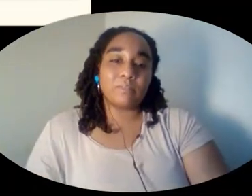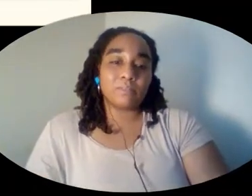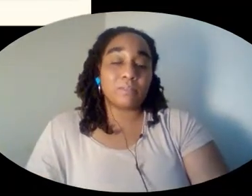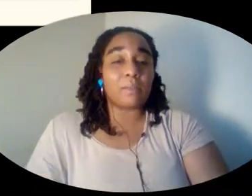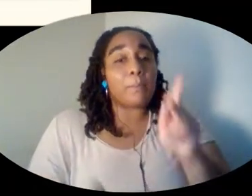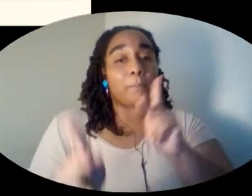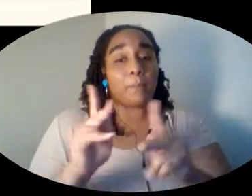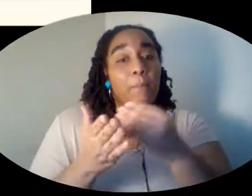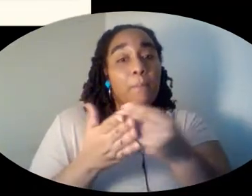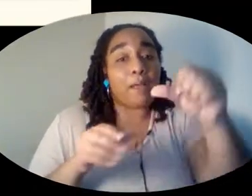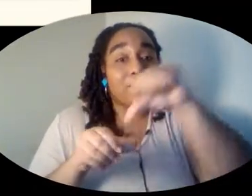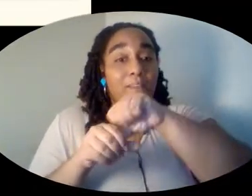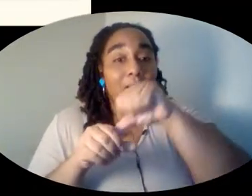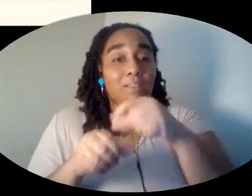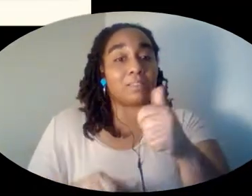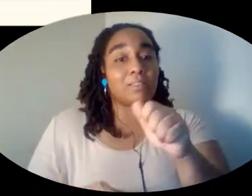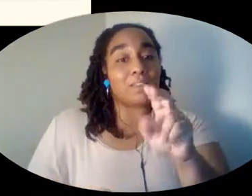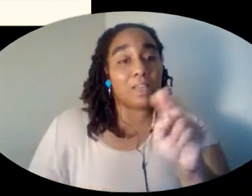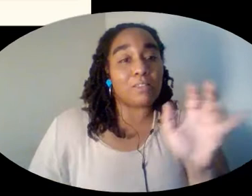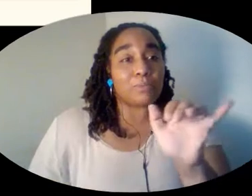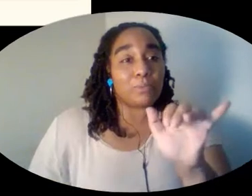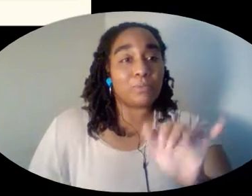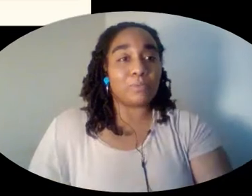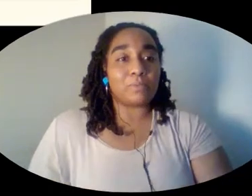People can buy gas by the gallon, too.